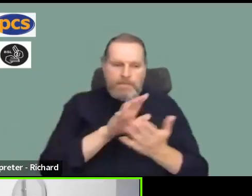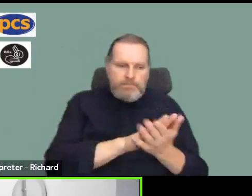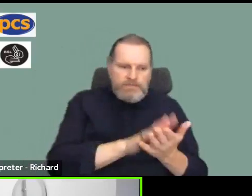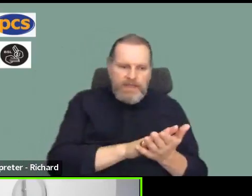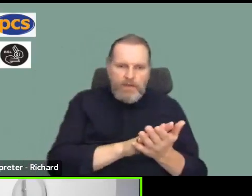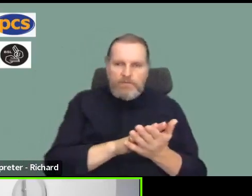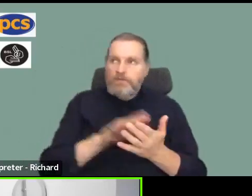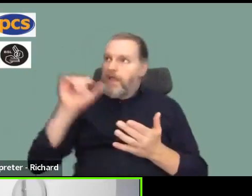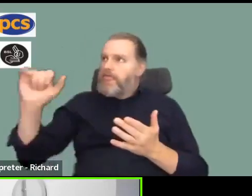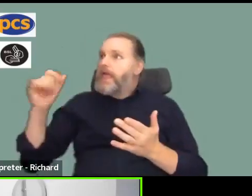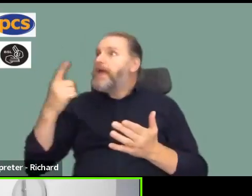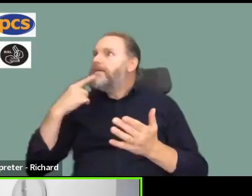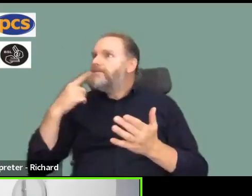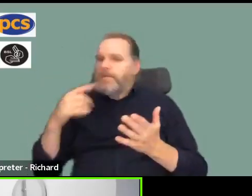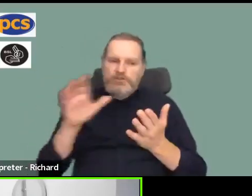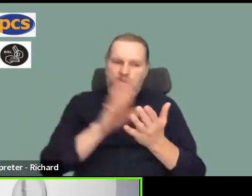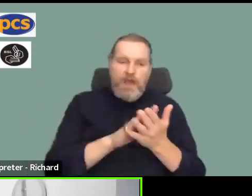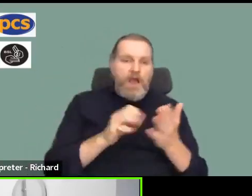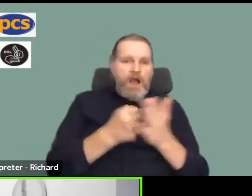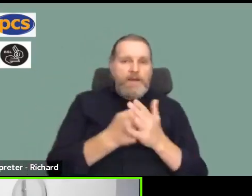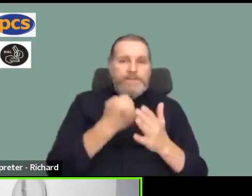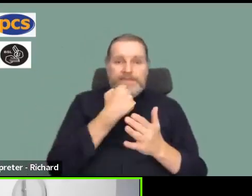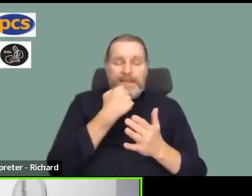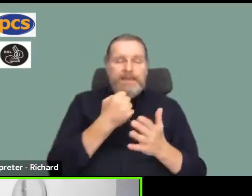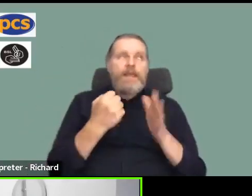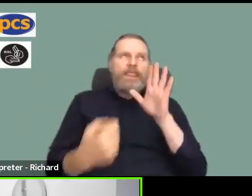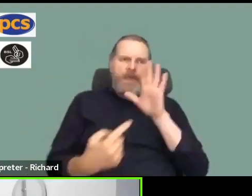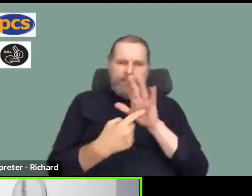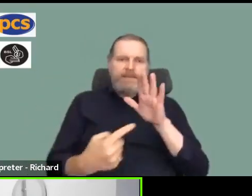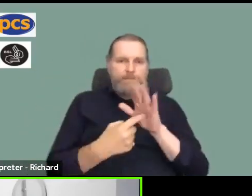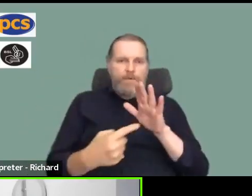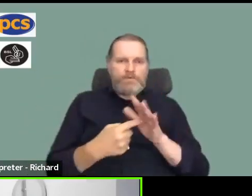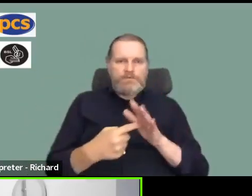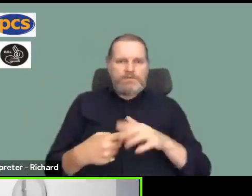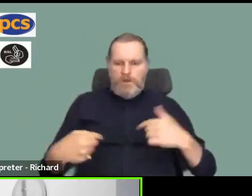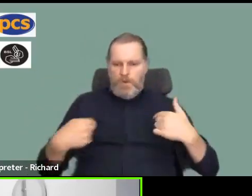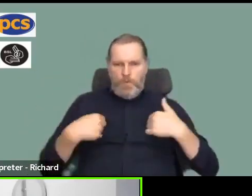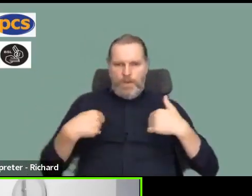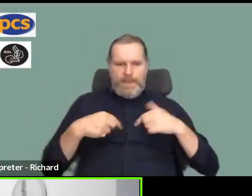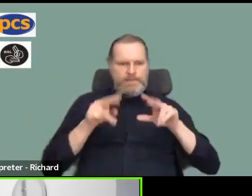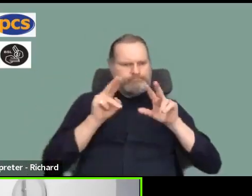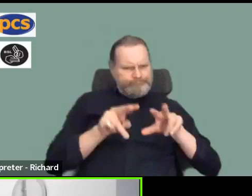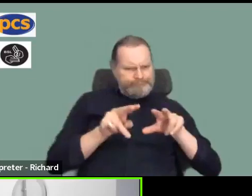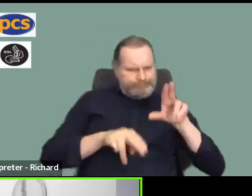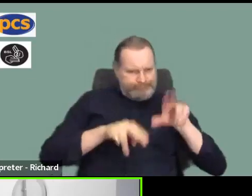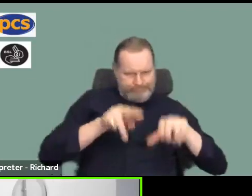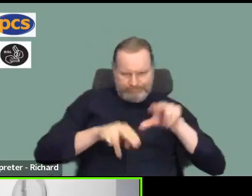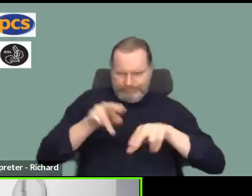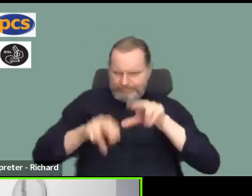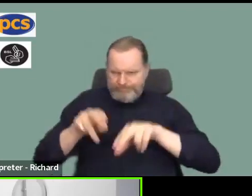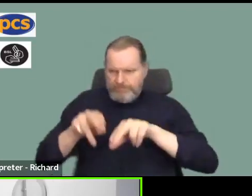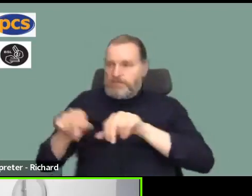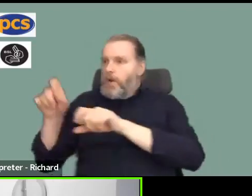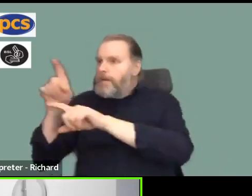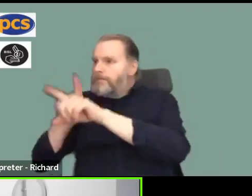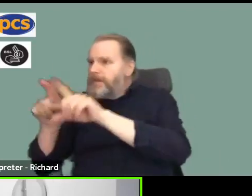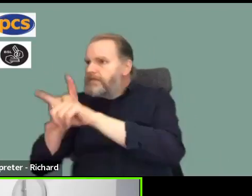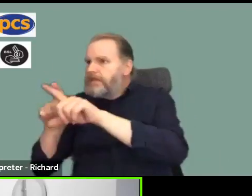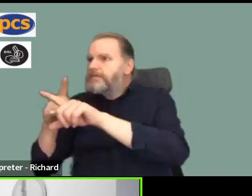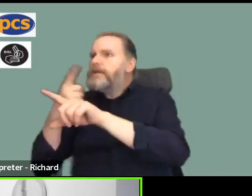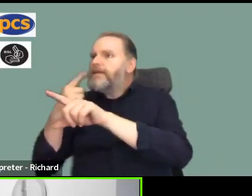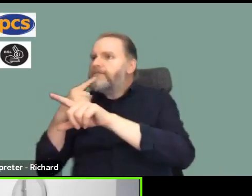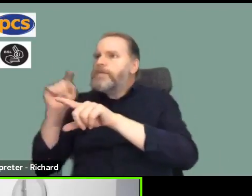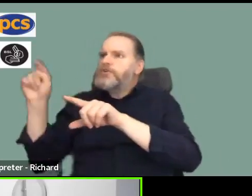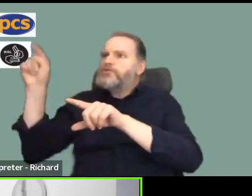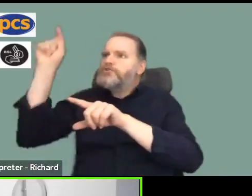that's the only method PCS has got of monitoring those people who've told us that their data is accurate